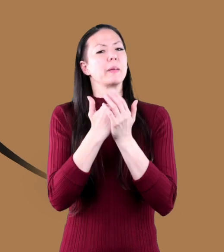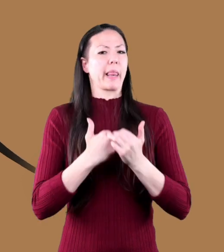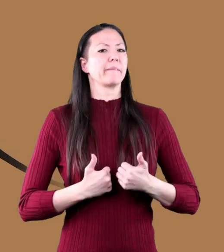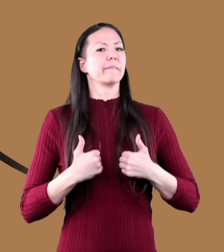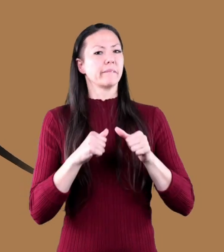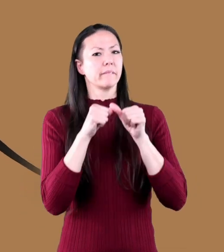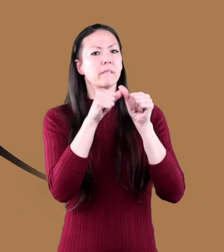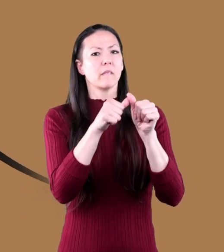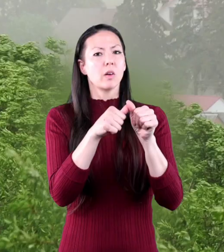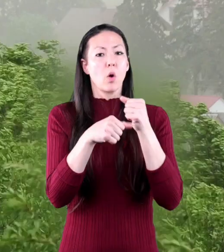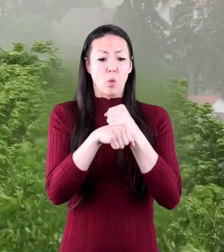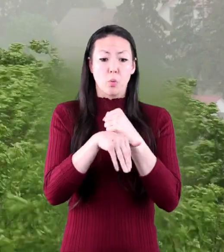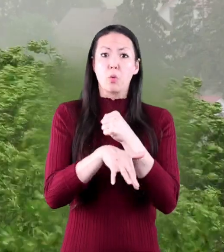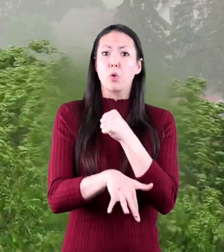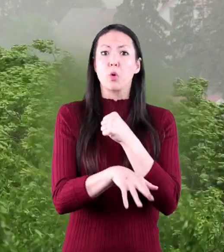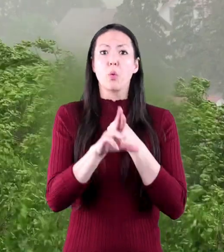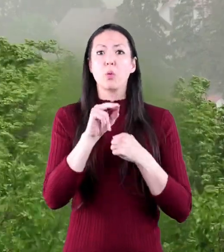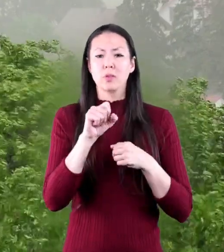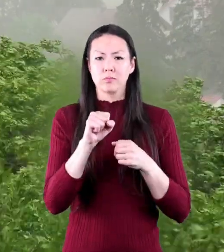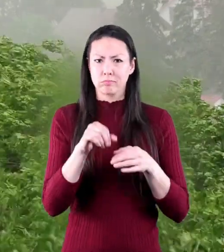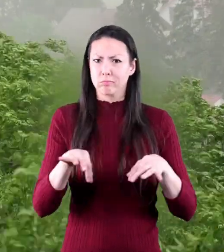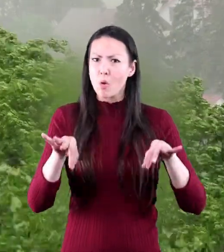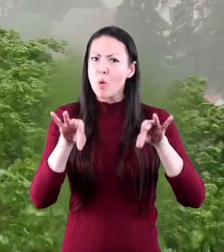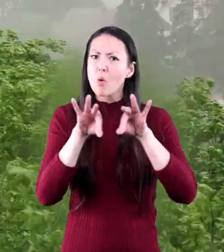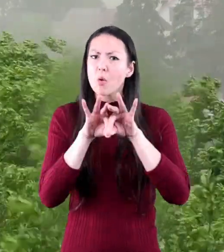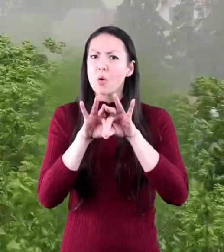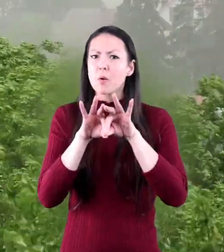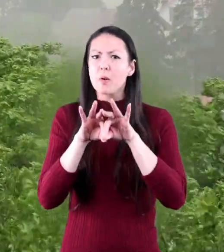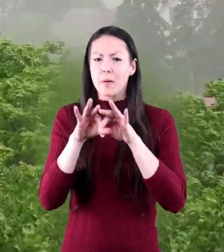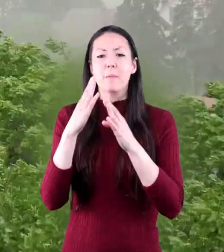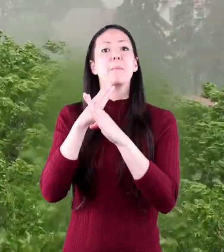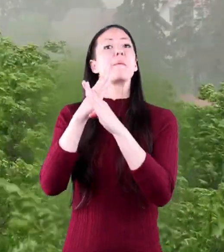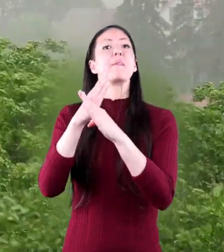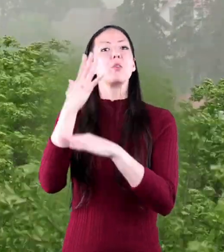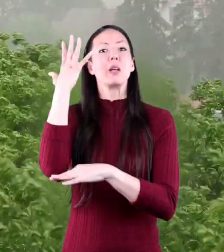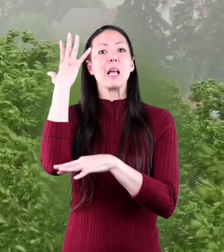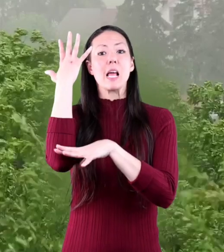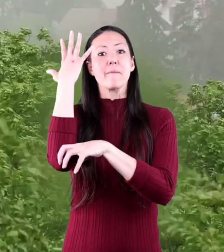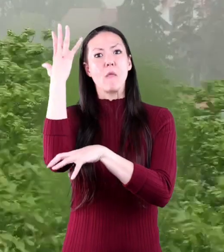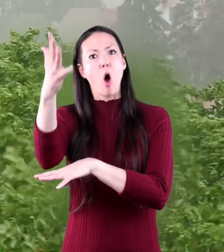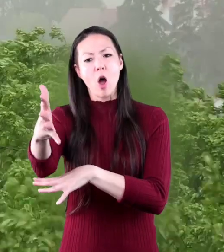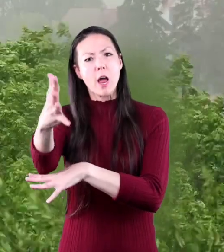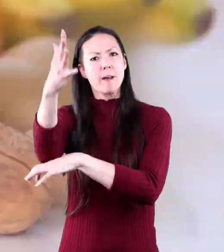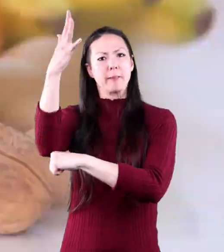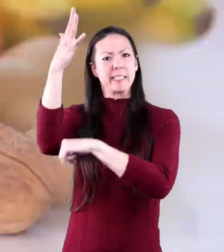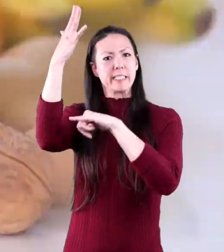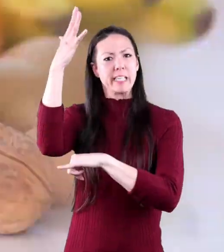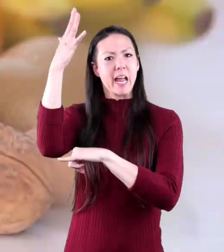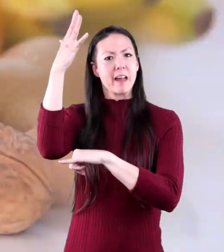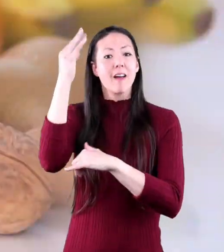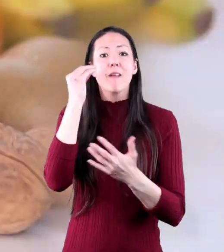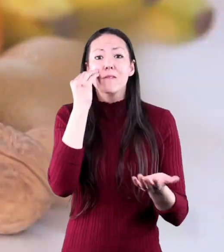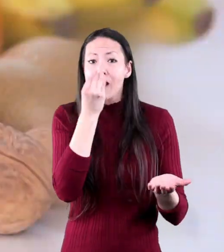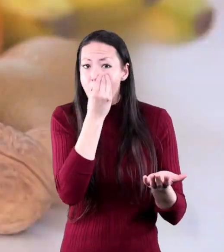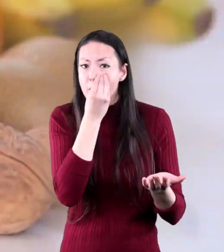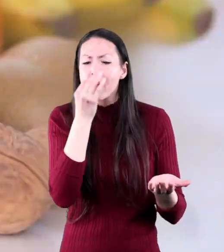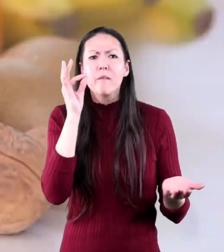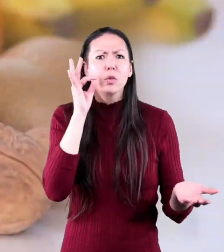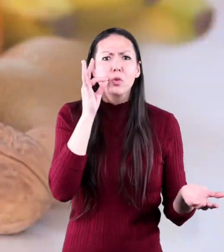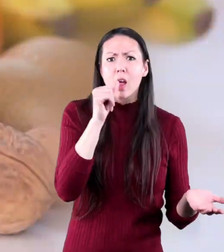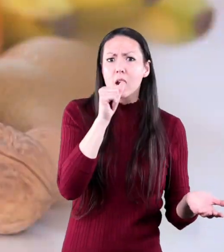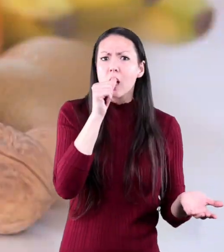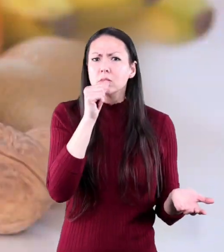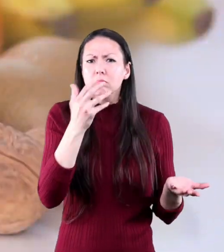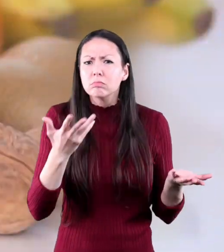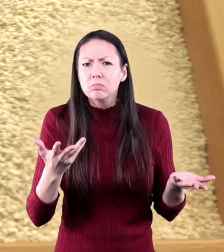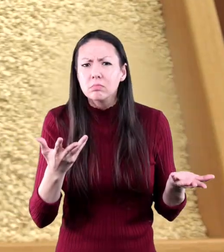trees need to live. Roots are also essential to prevent trees from toppling over. But what about flowers, fruits, and